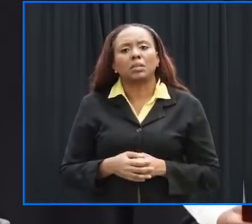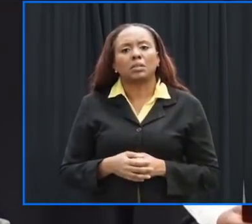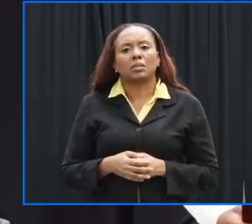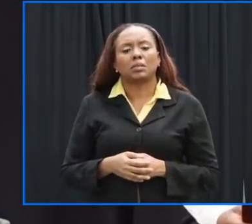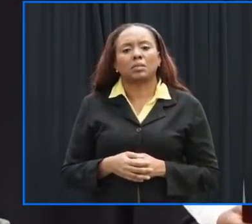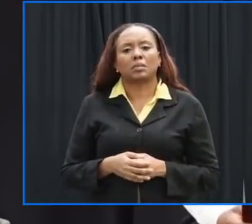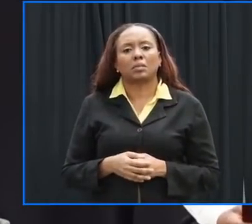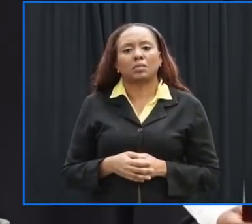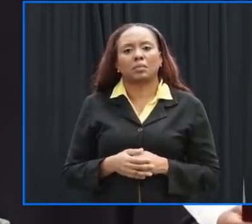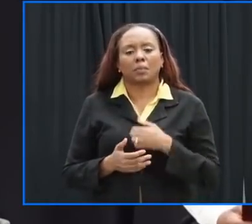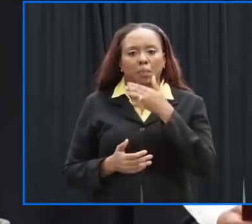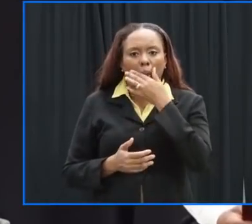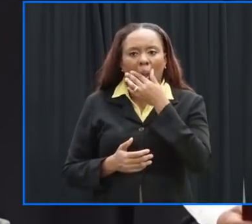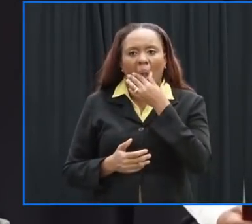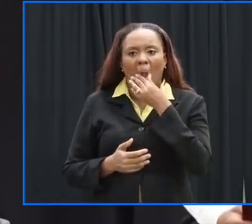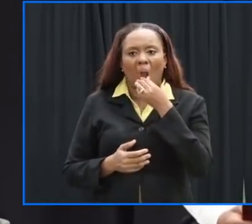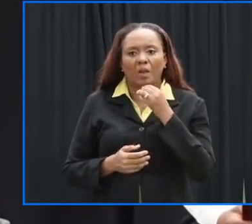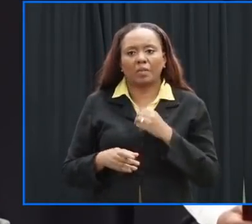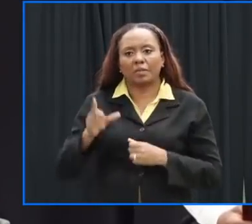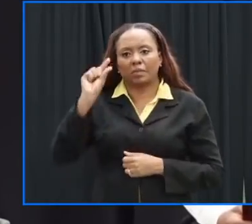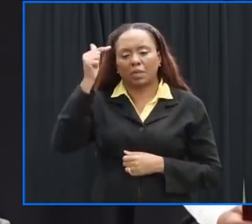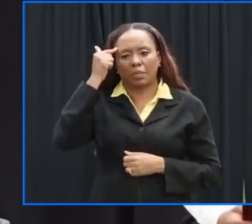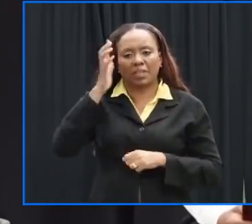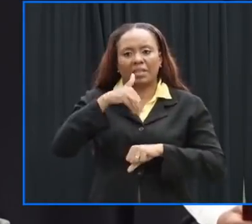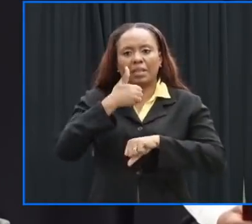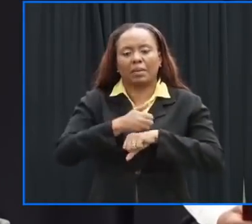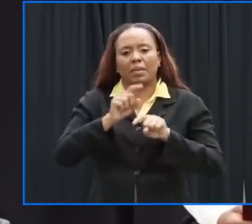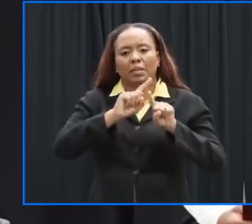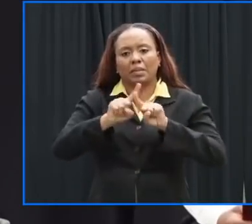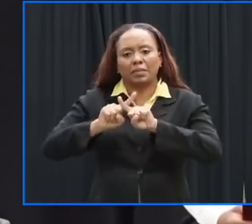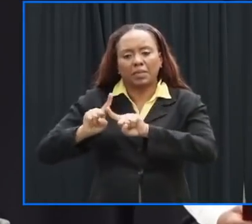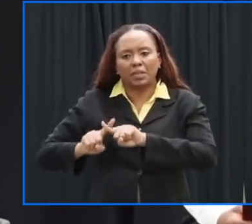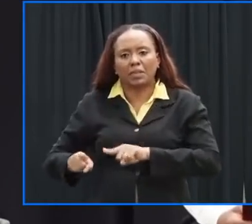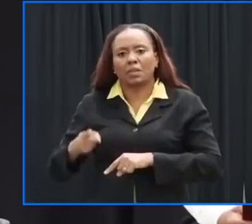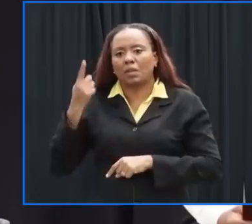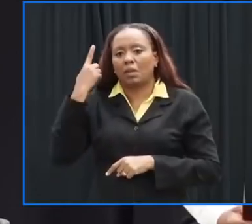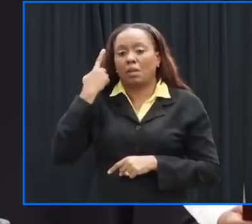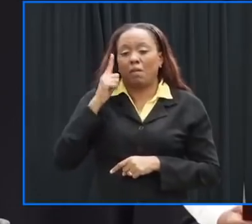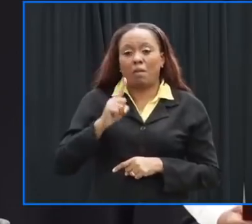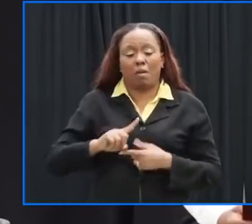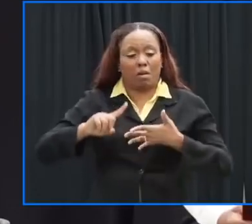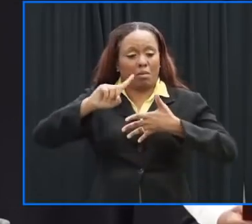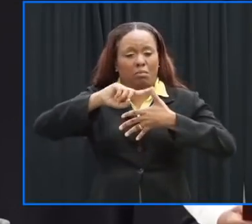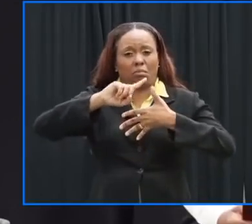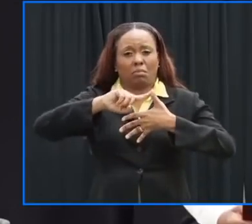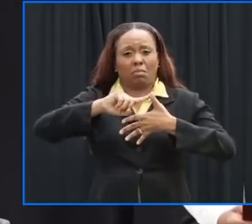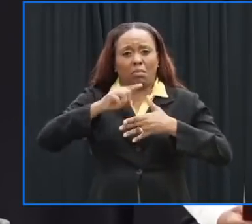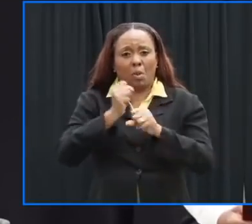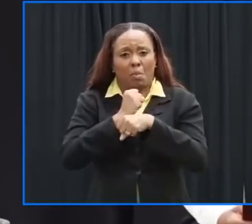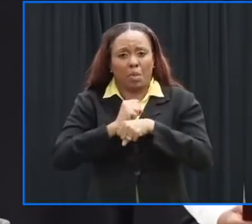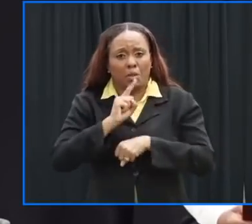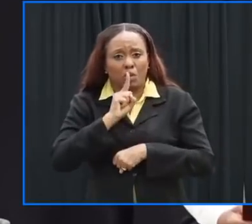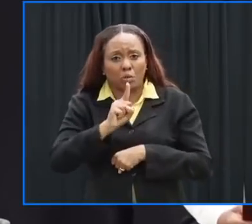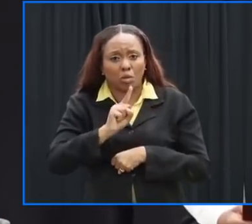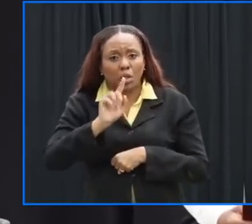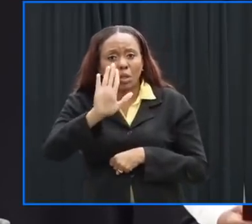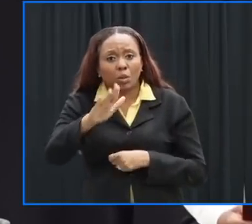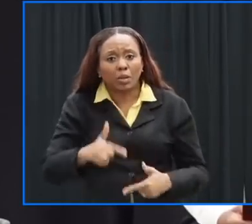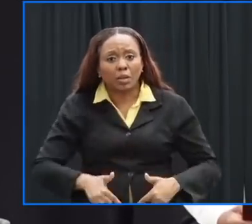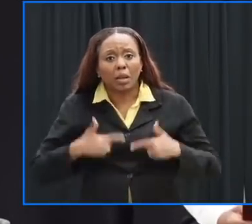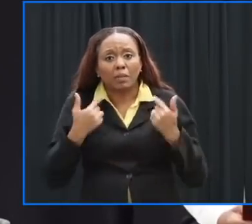comfort levels that the government has put in all things in place to be able to one to ensure that we save lives